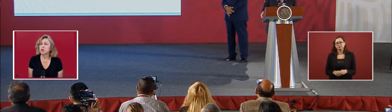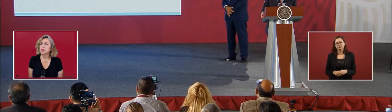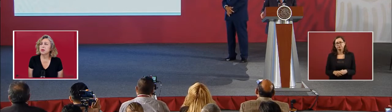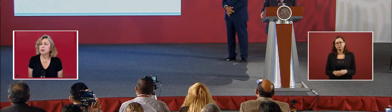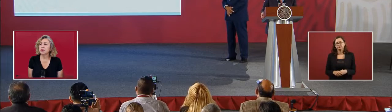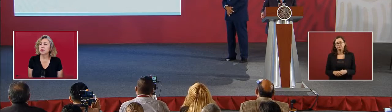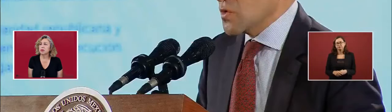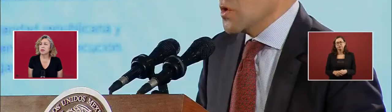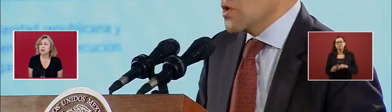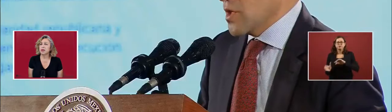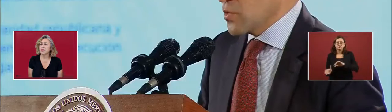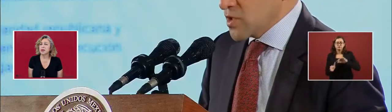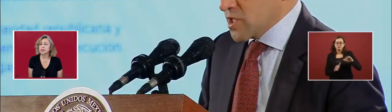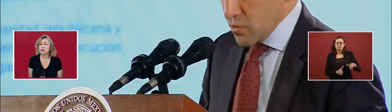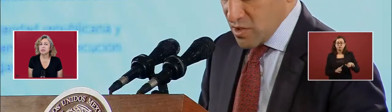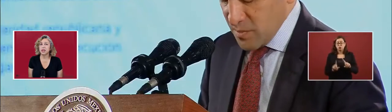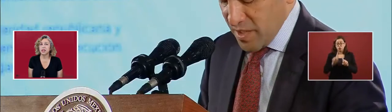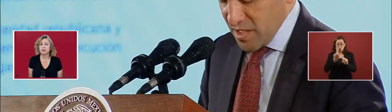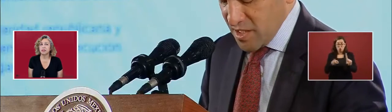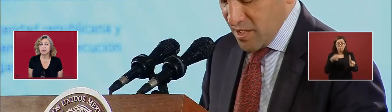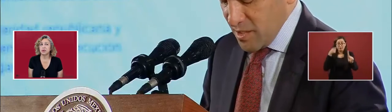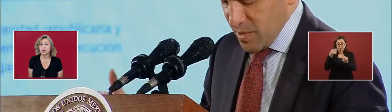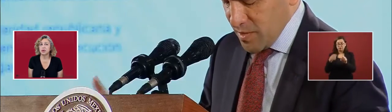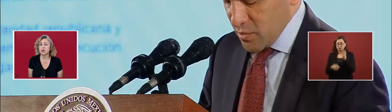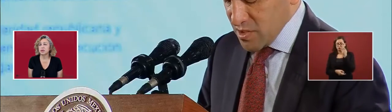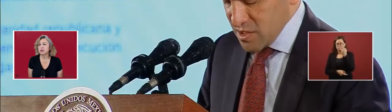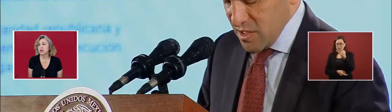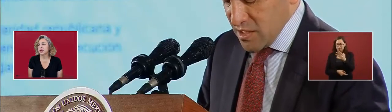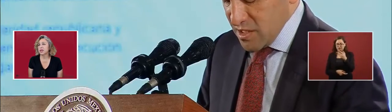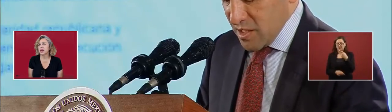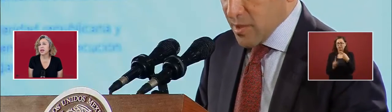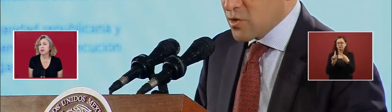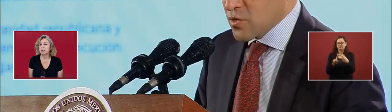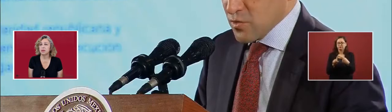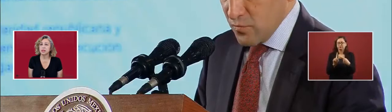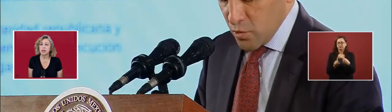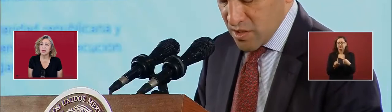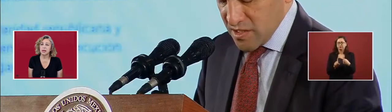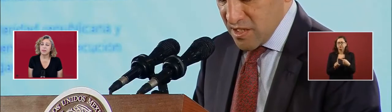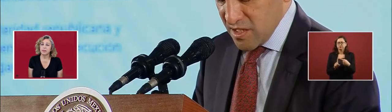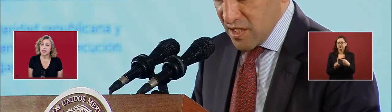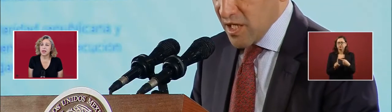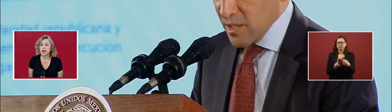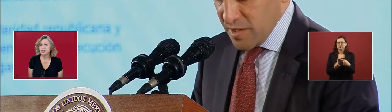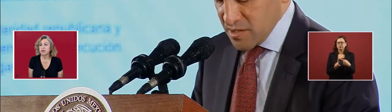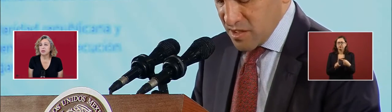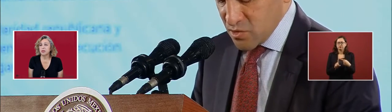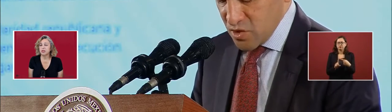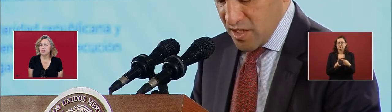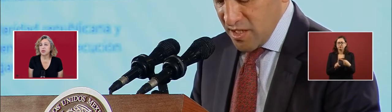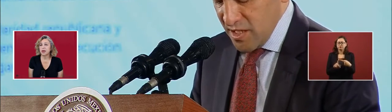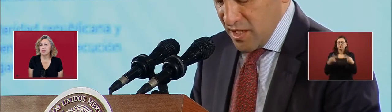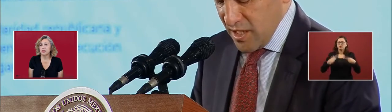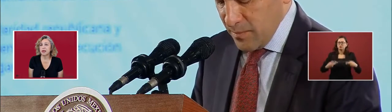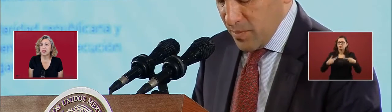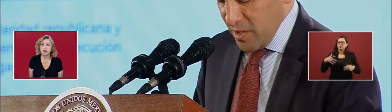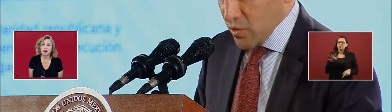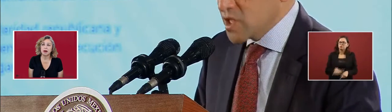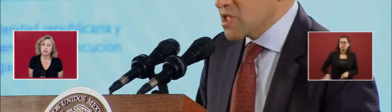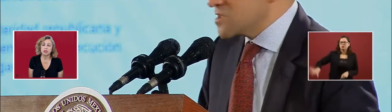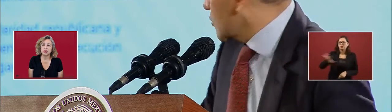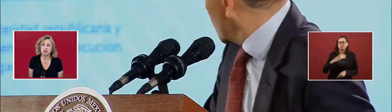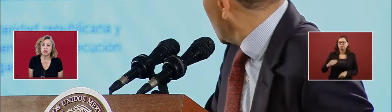So what are the three greatest objectives they're trying to gain? It had to do with strengthening